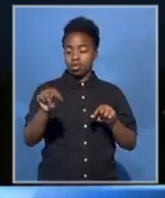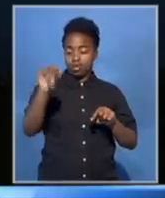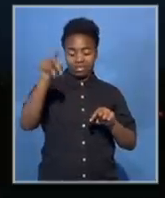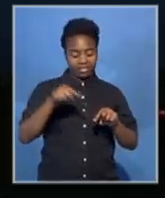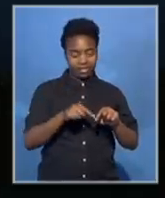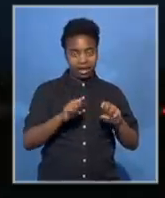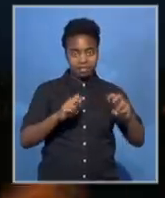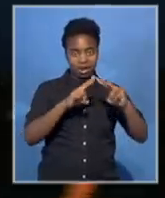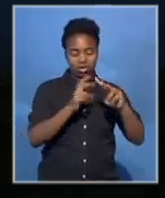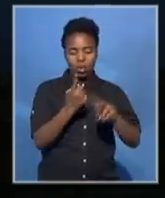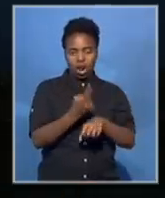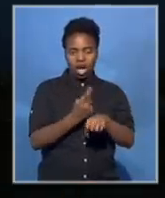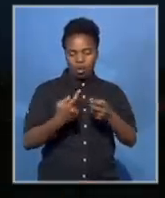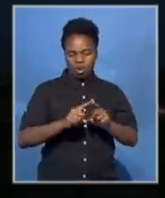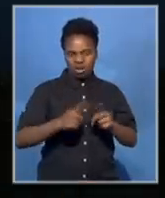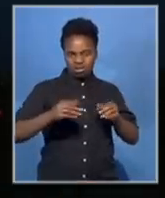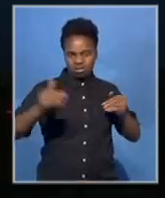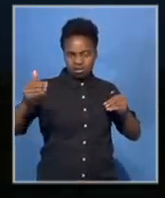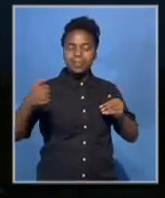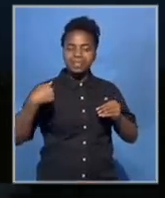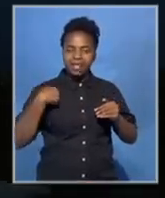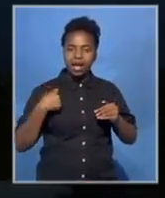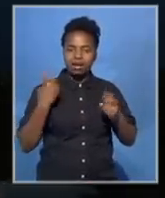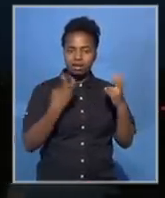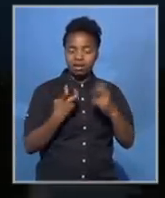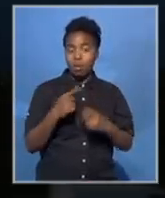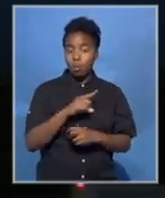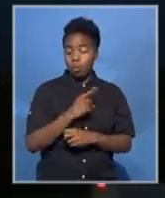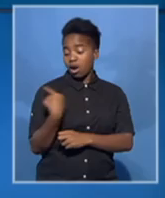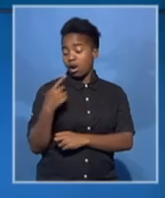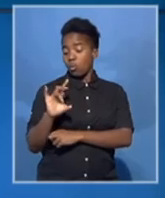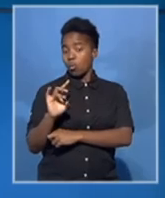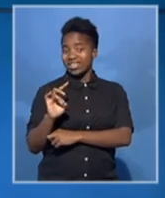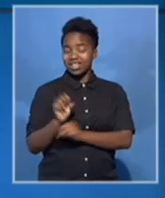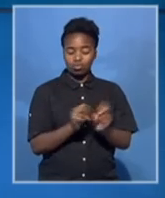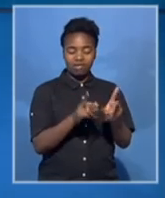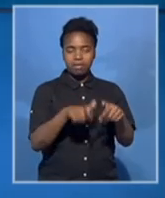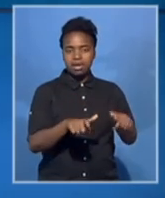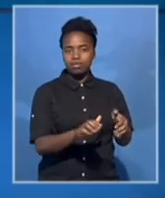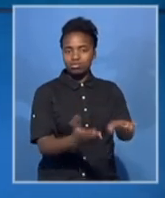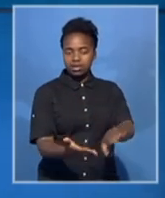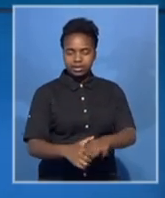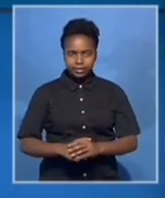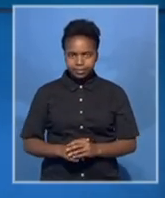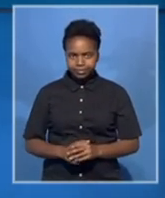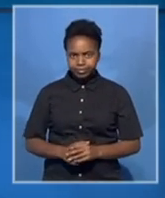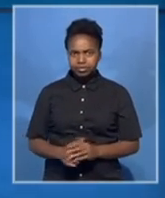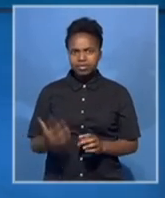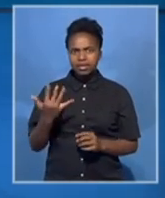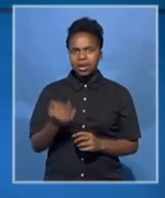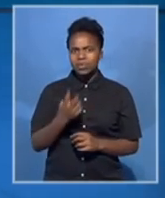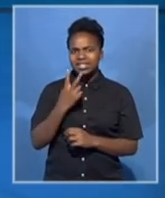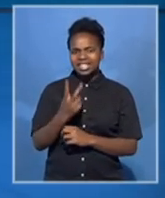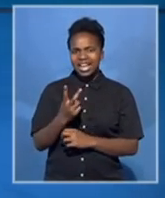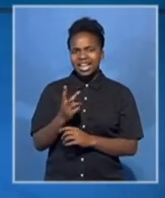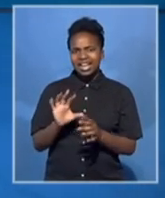from the Charlie Hebdo HQ, where 12 people were already killed on Wednesday. We've been getting reports of al-Qaeda of Yemen,